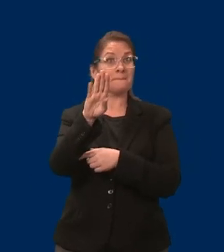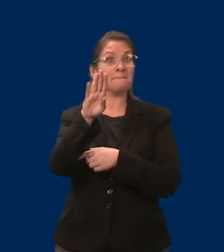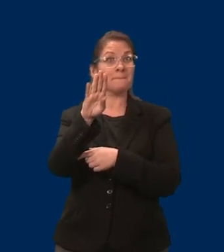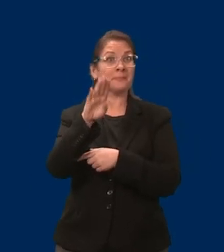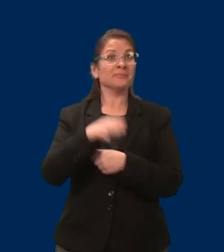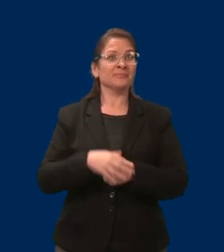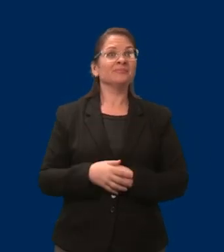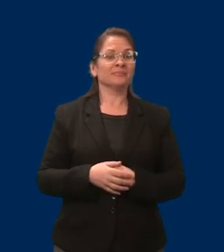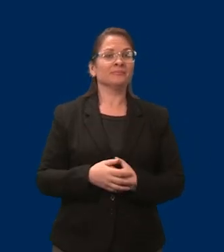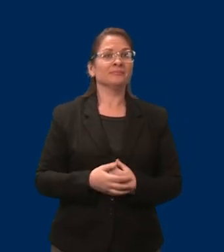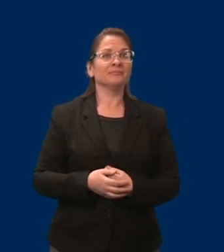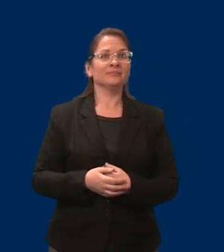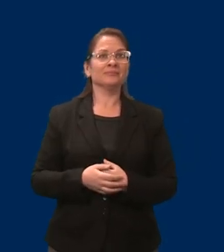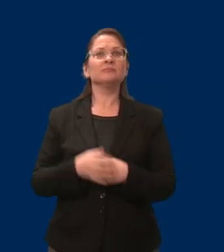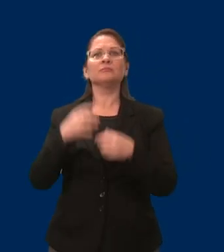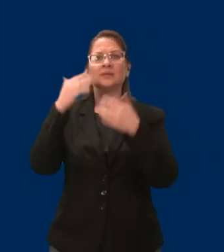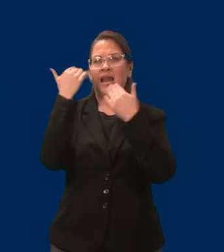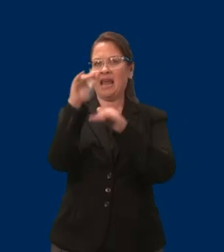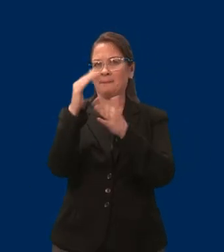that.